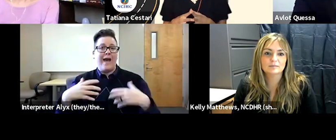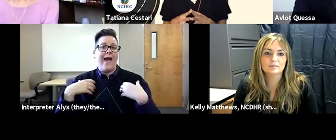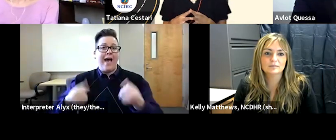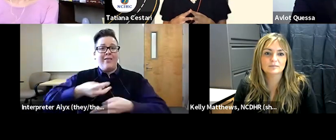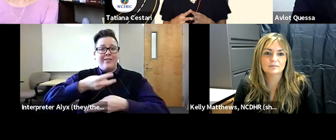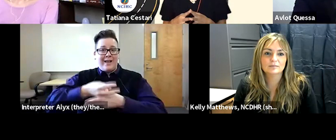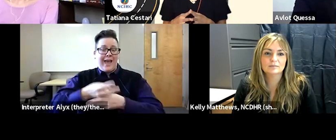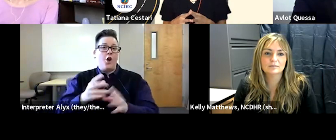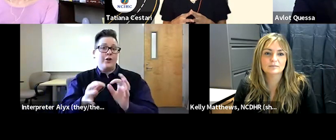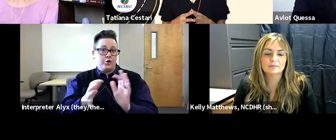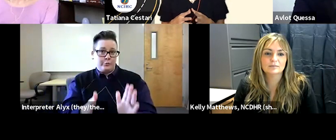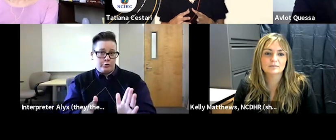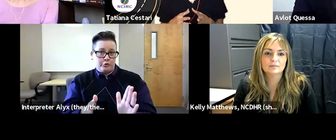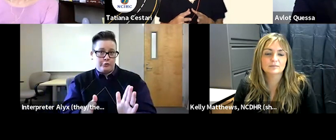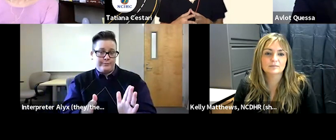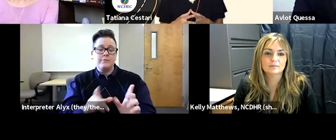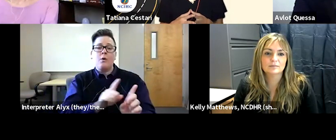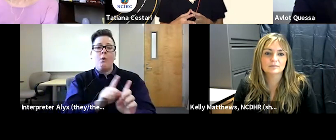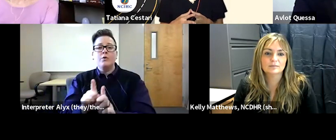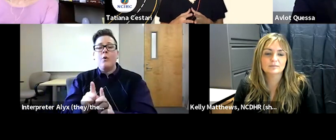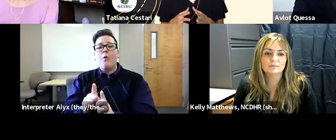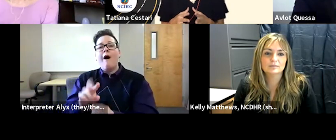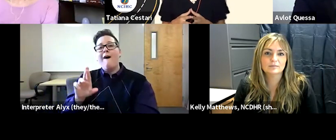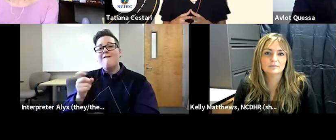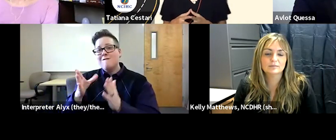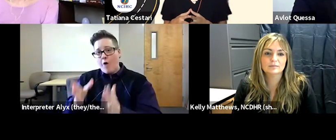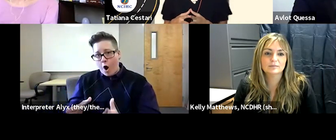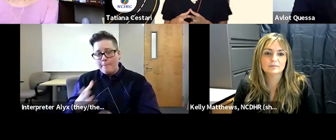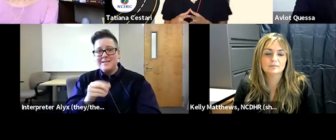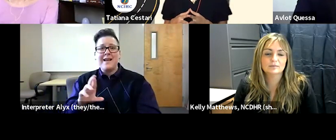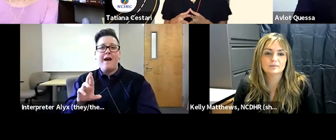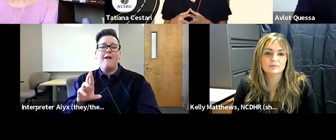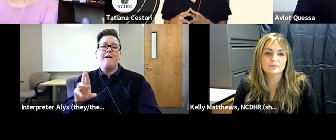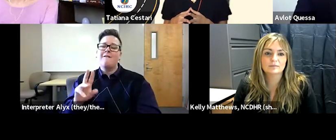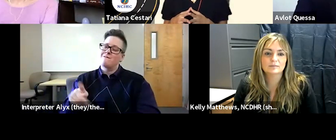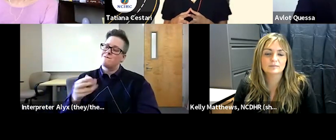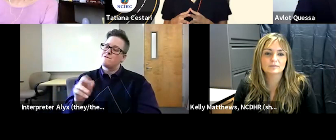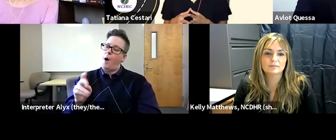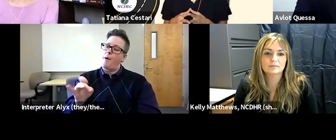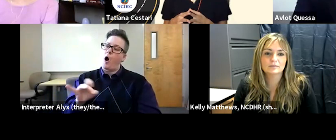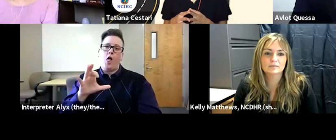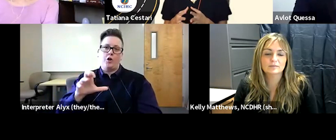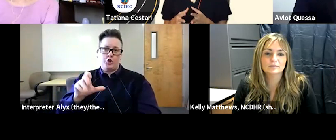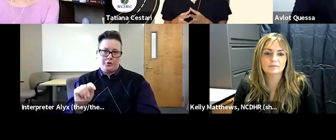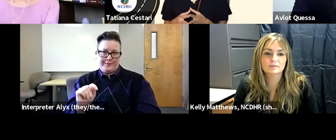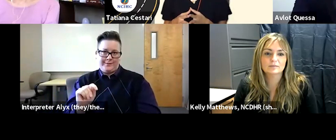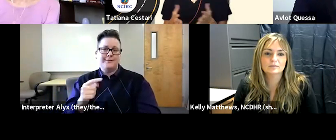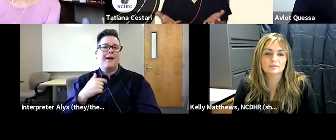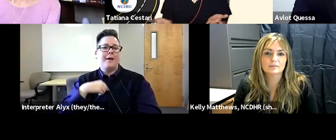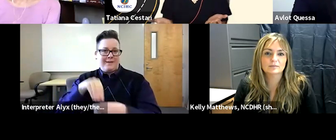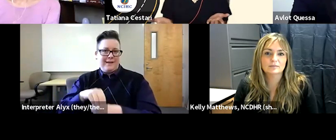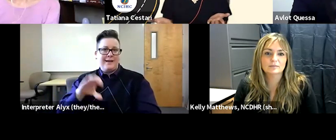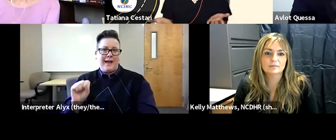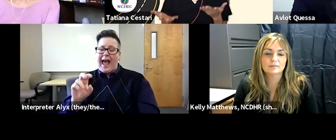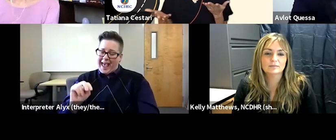interpreter i'm also a pharmacist and a pharmacologist i serve in the nchc